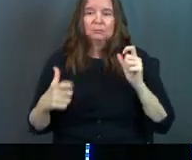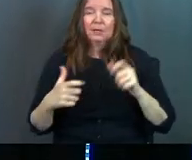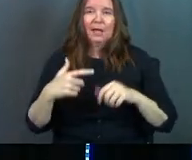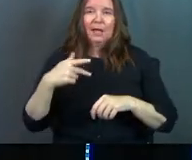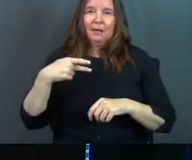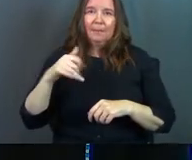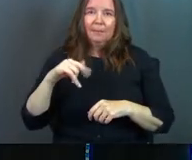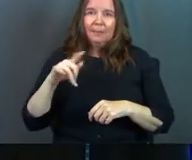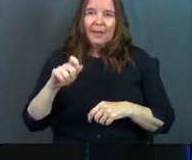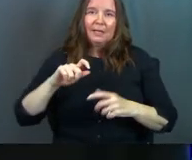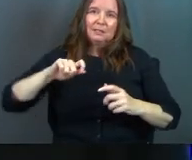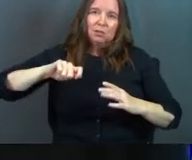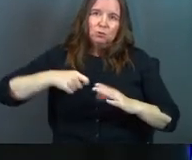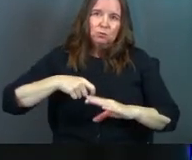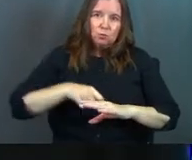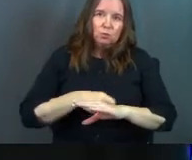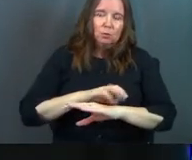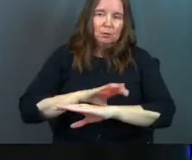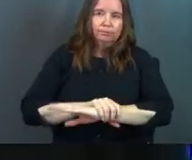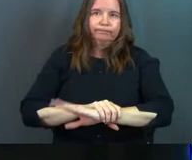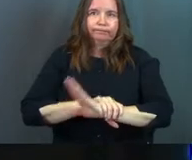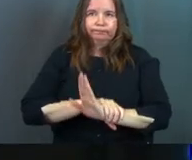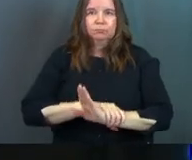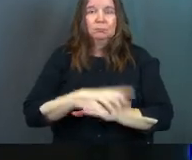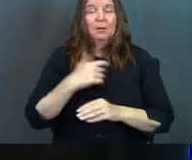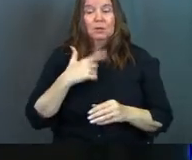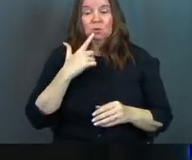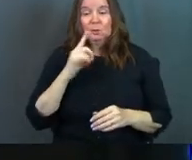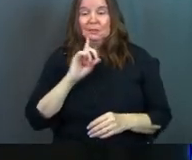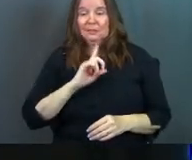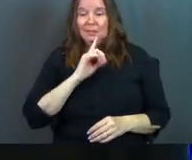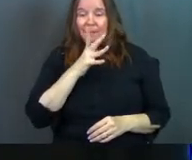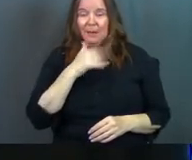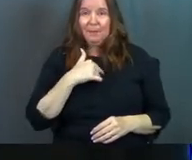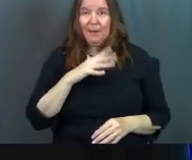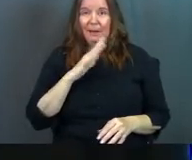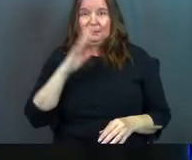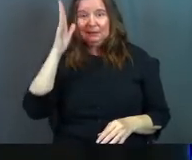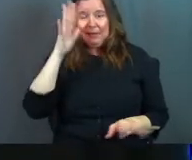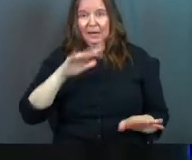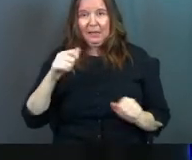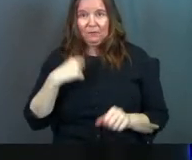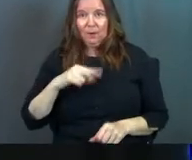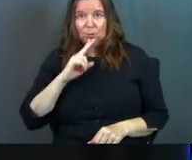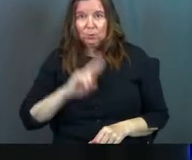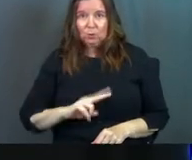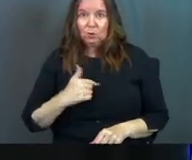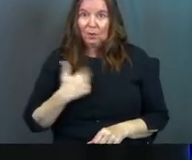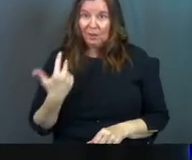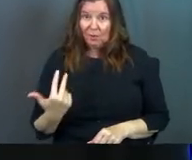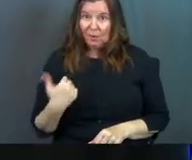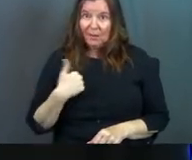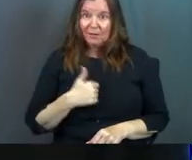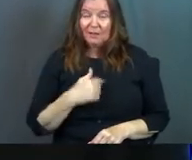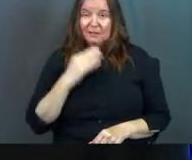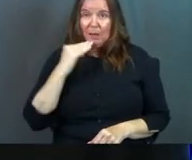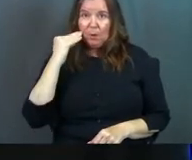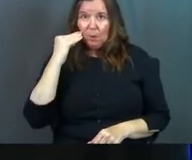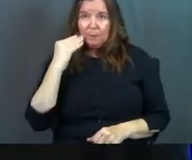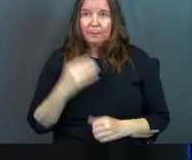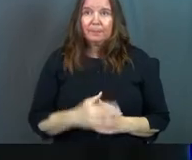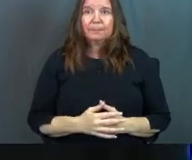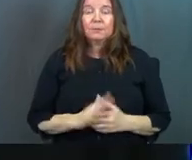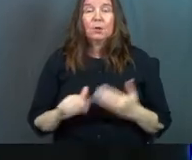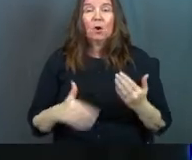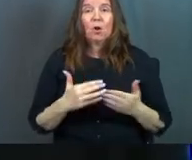kind of fun stuff involved. So she's a single mom. My dad left when I was two. And so there's three of us at home.